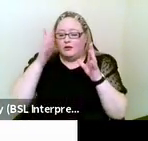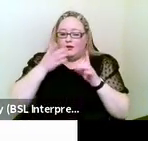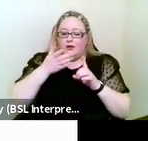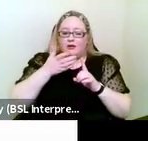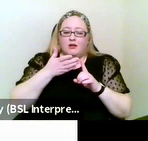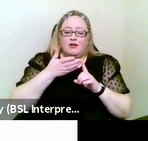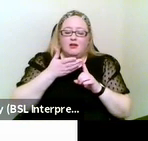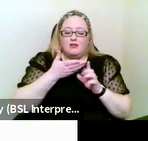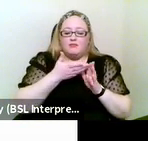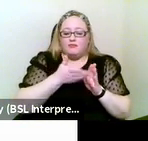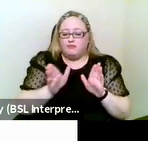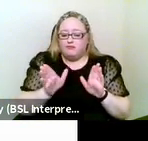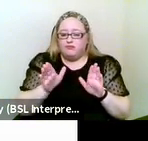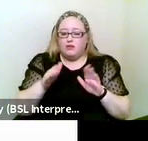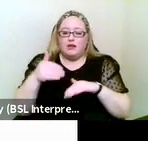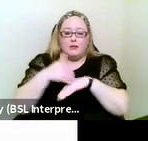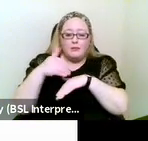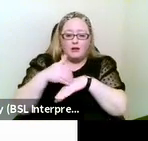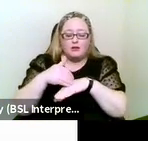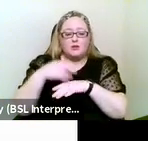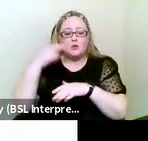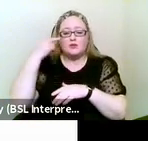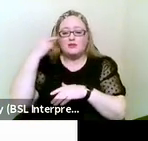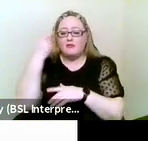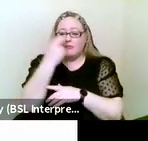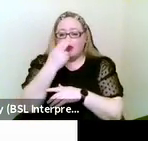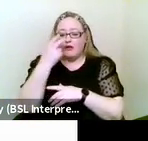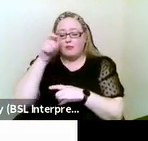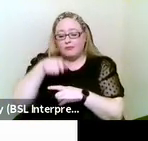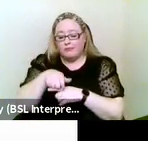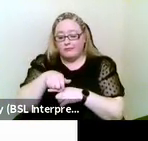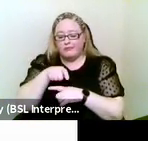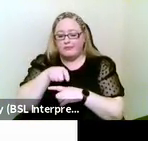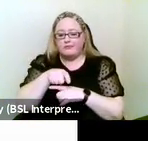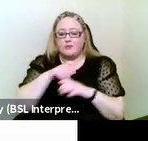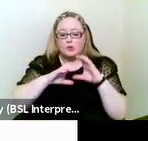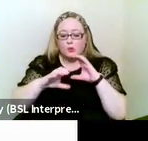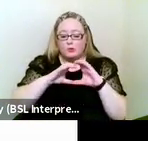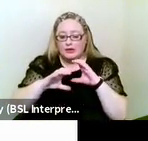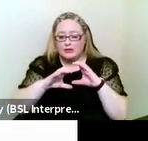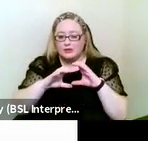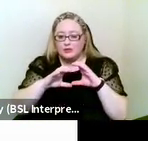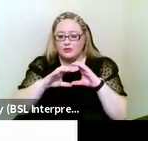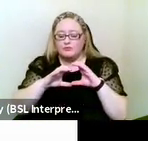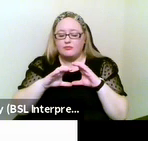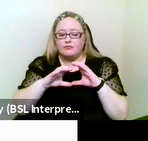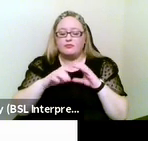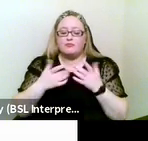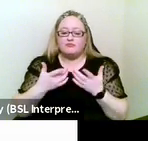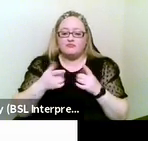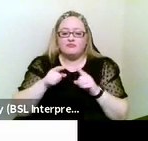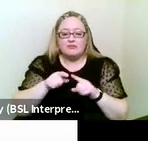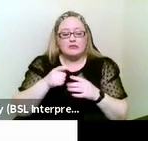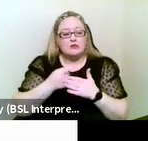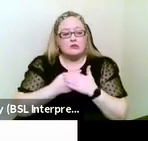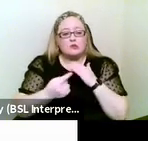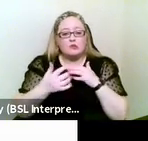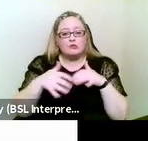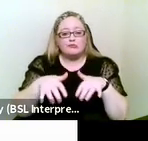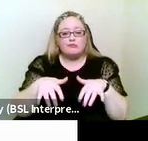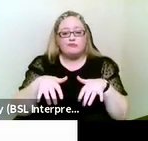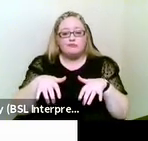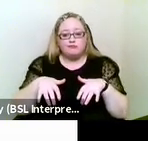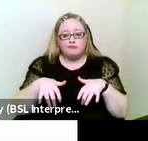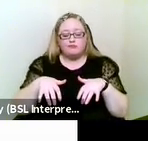that this would have on the deafblind person in relation to communication. Increased social isolation